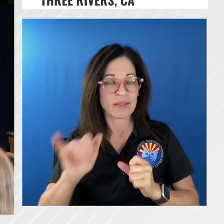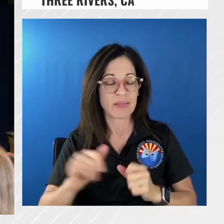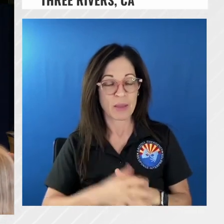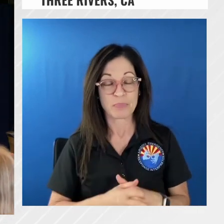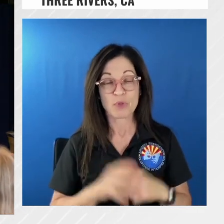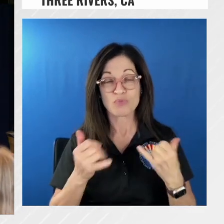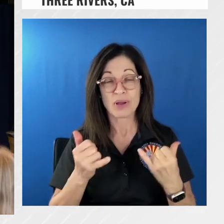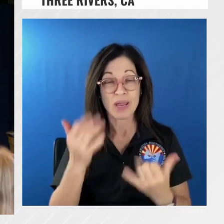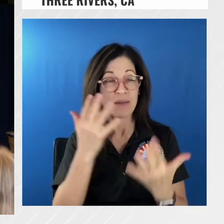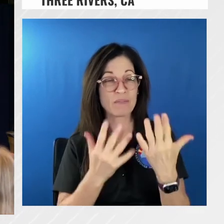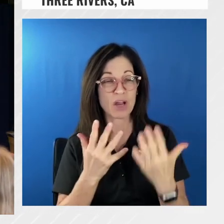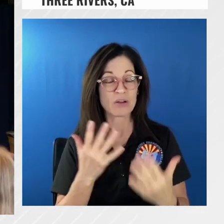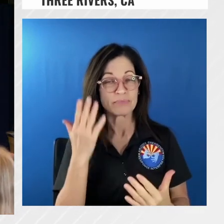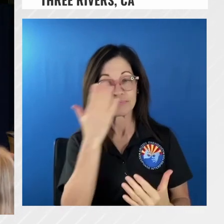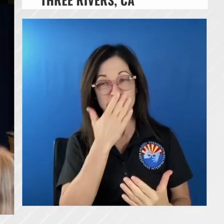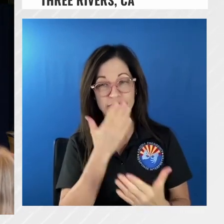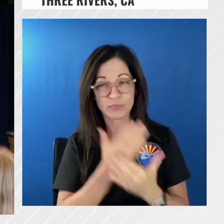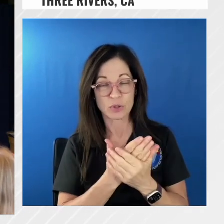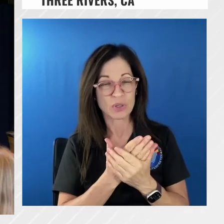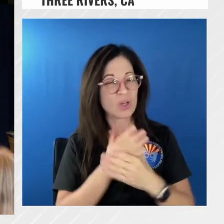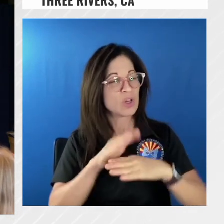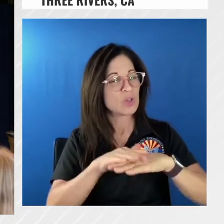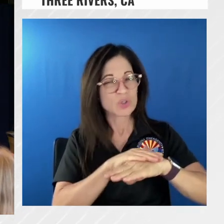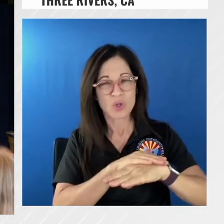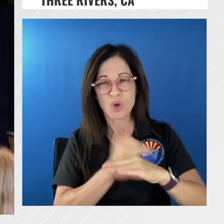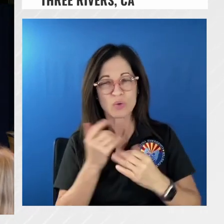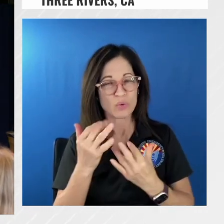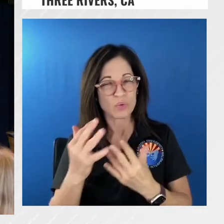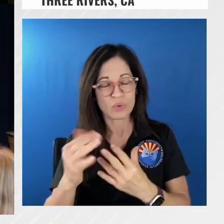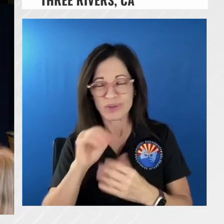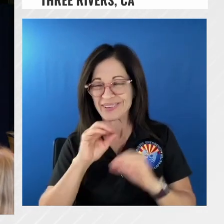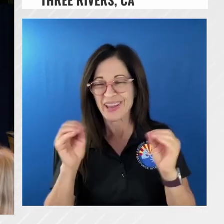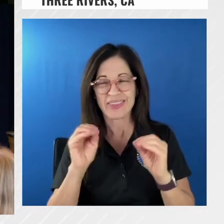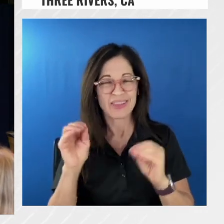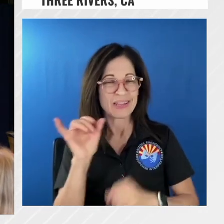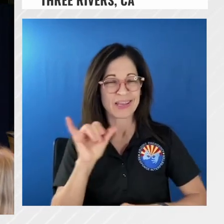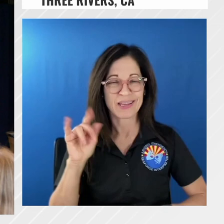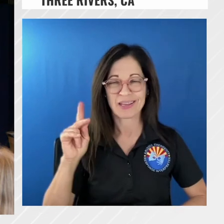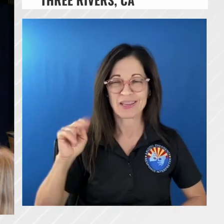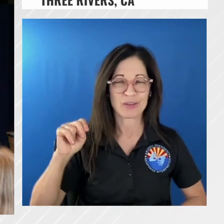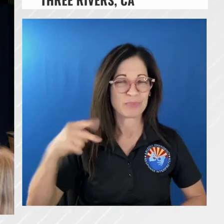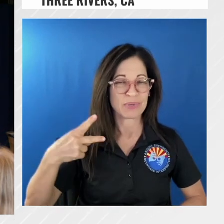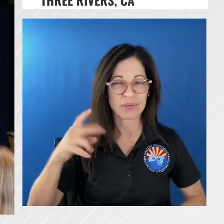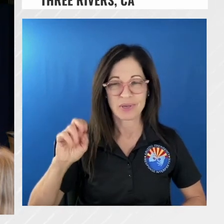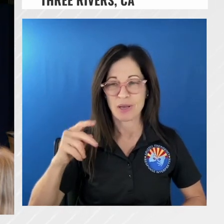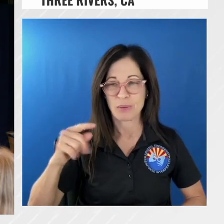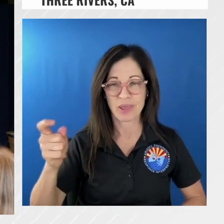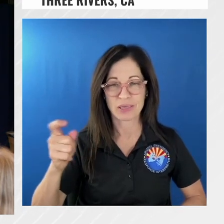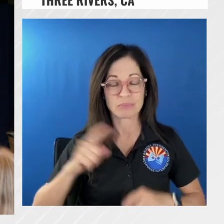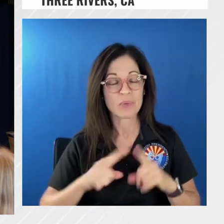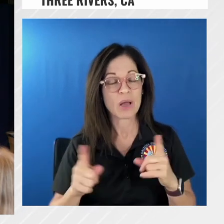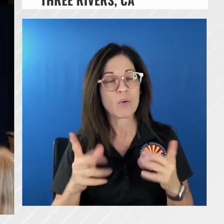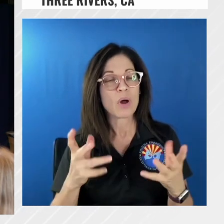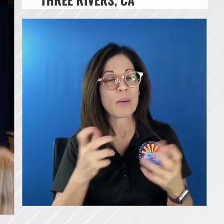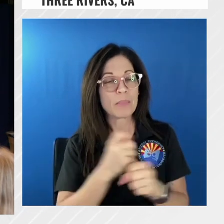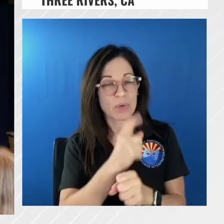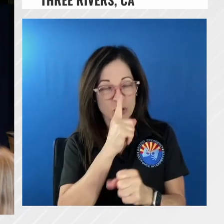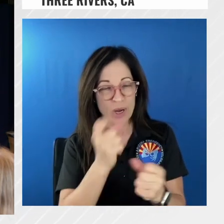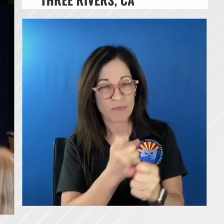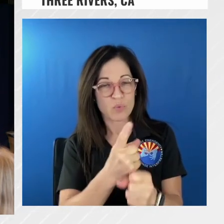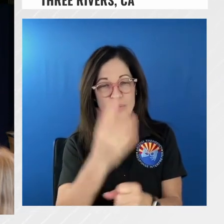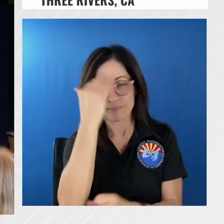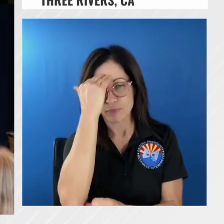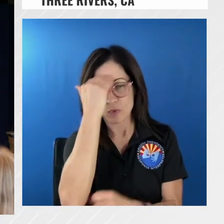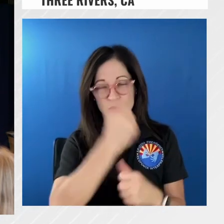this point again a slow moving not anything that we had in the kmp complex but uh it's so we want everybody to be prepared so